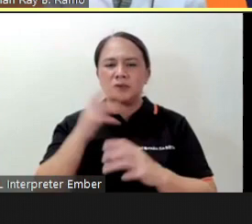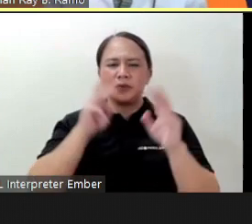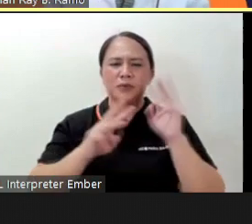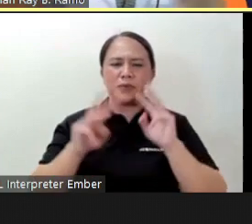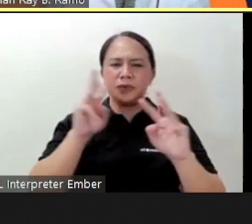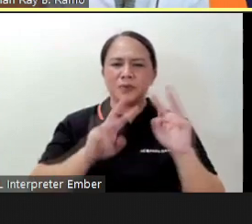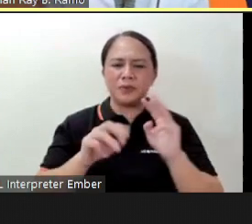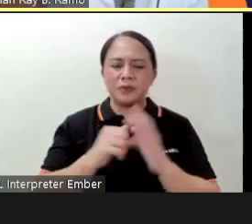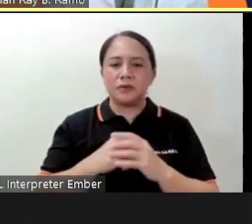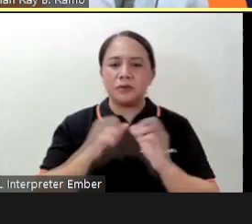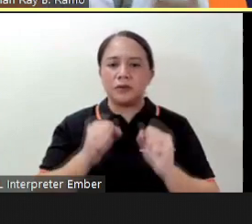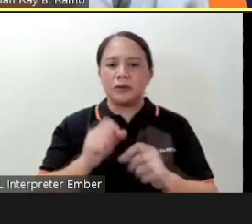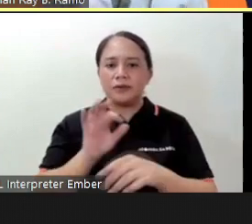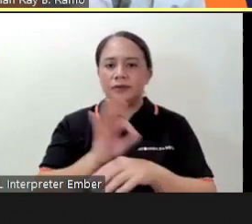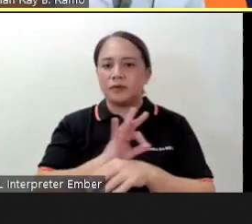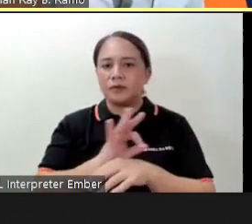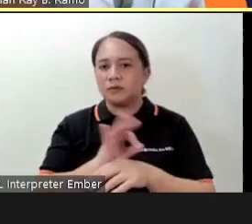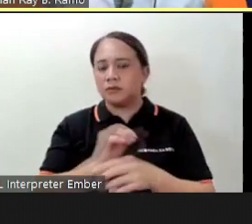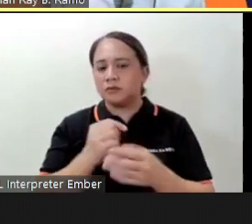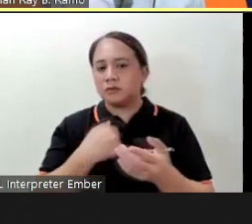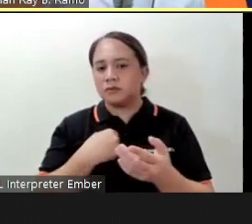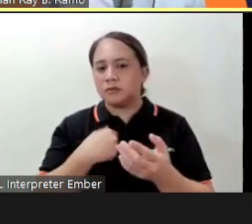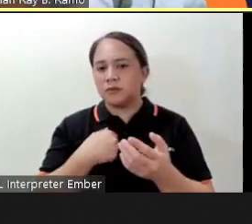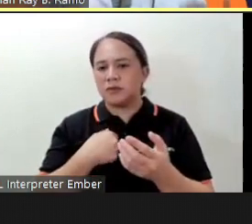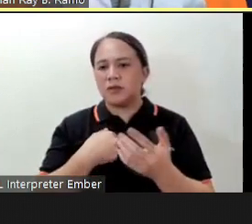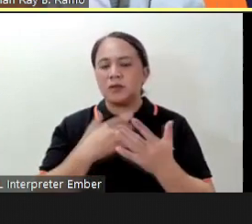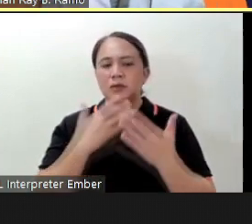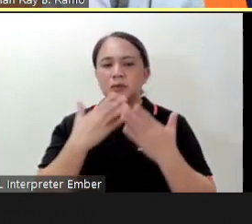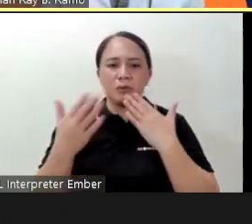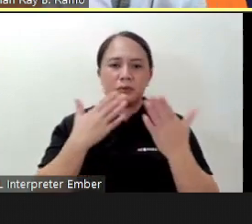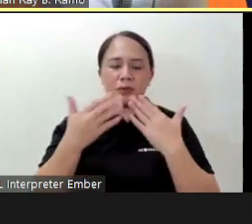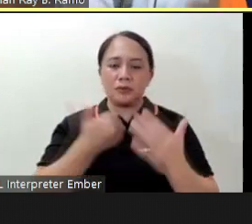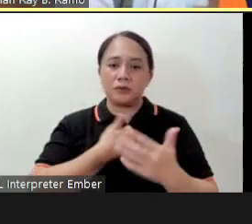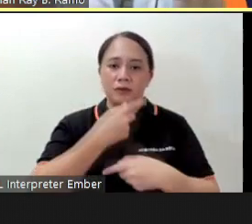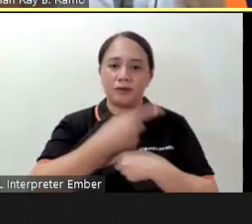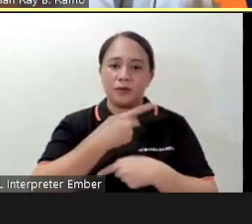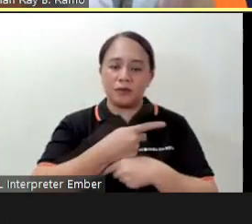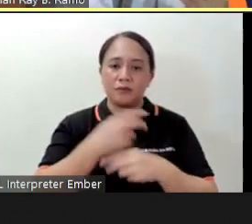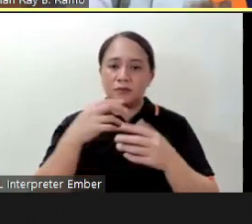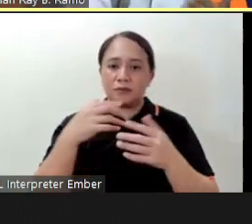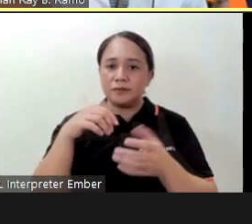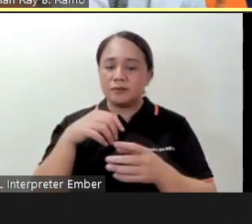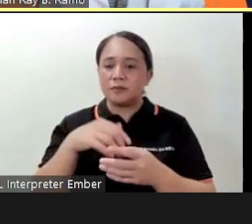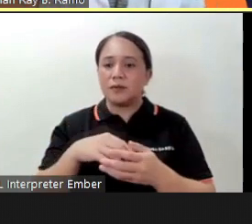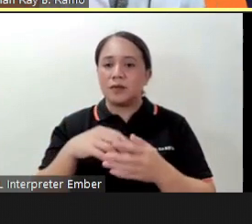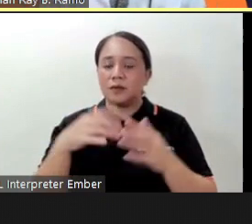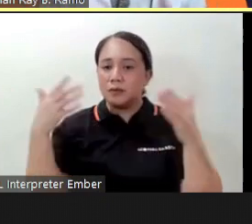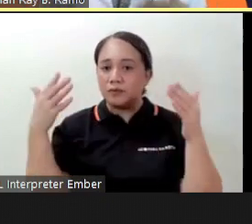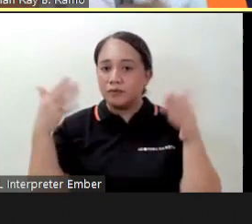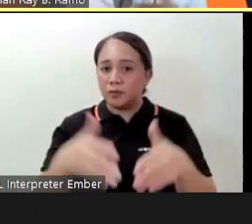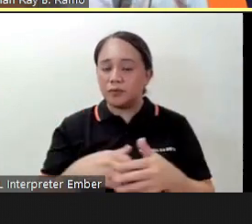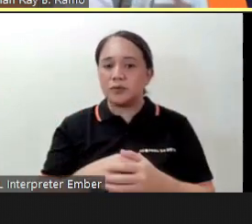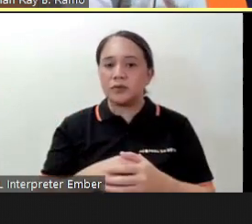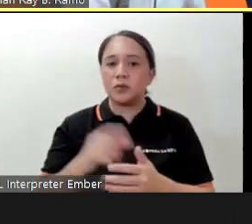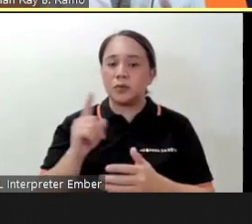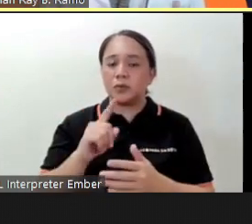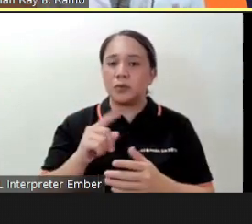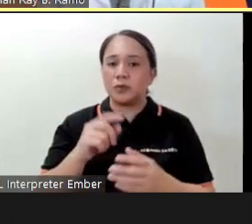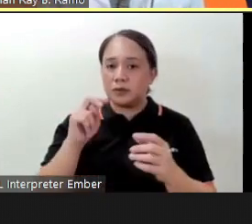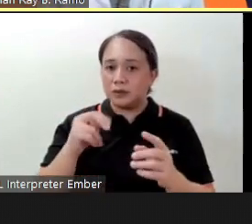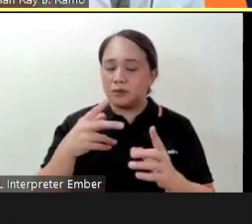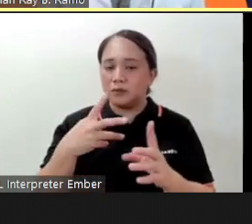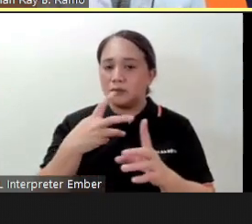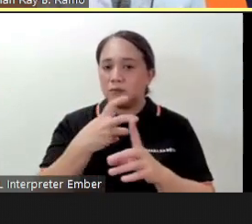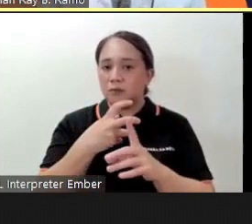I can function more effectively and practice gratitude and self-care if I stay focused on what I need to accomplish